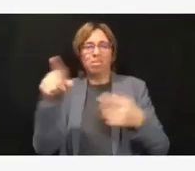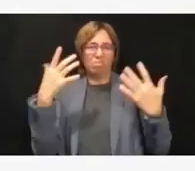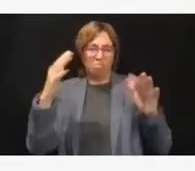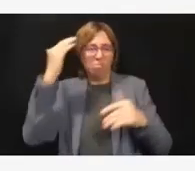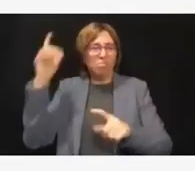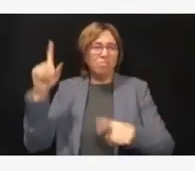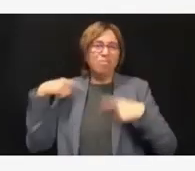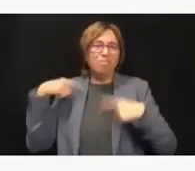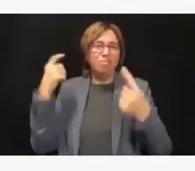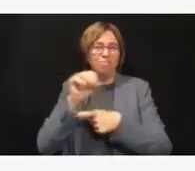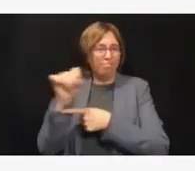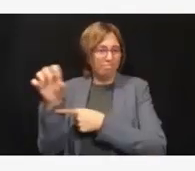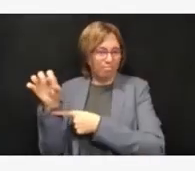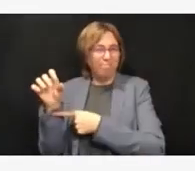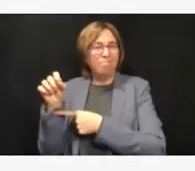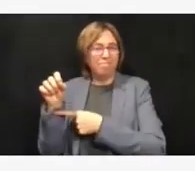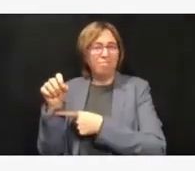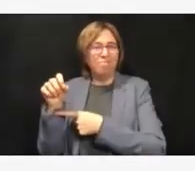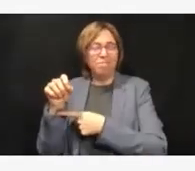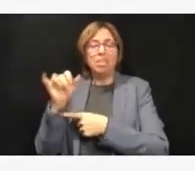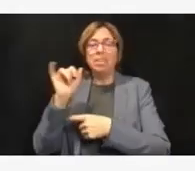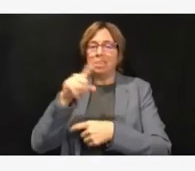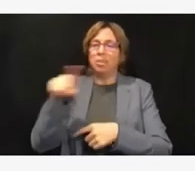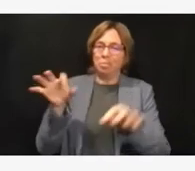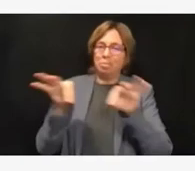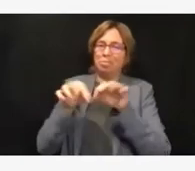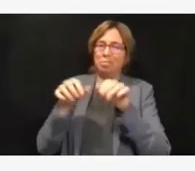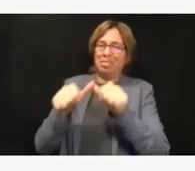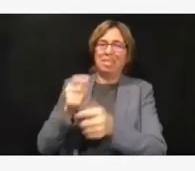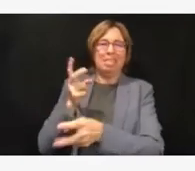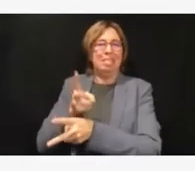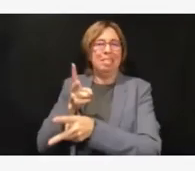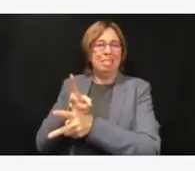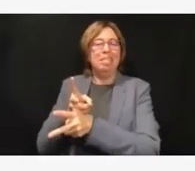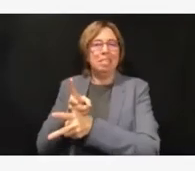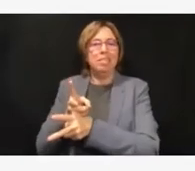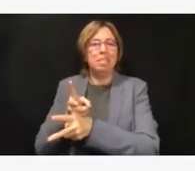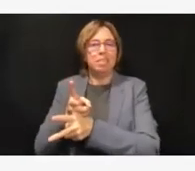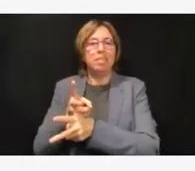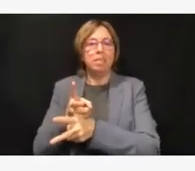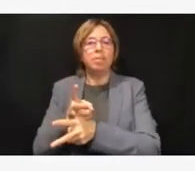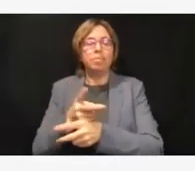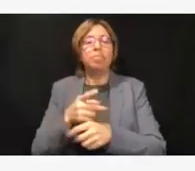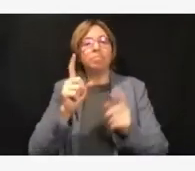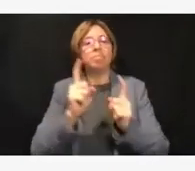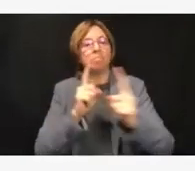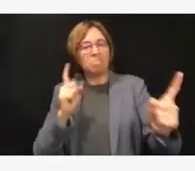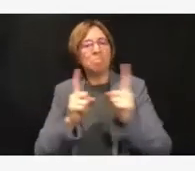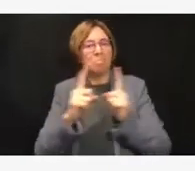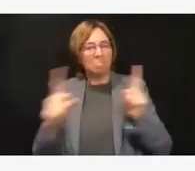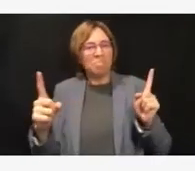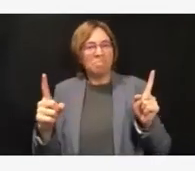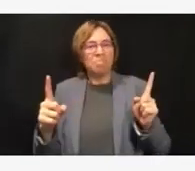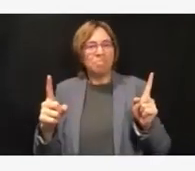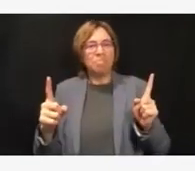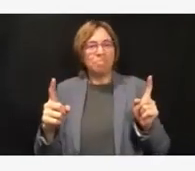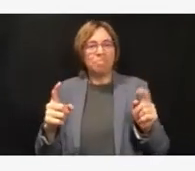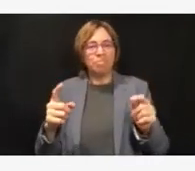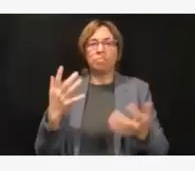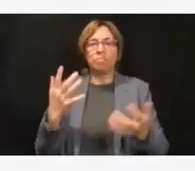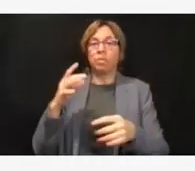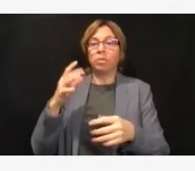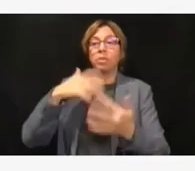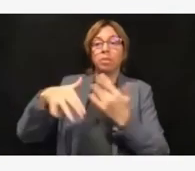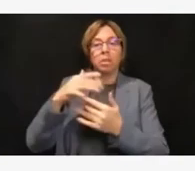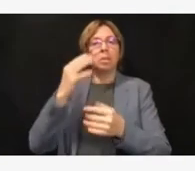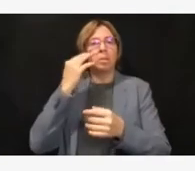that they are appropriately distanced, or at least you know that folks are vaccinated and that you yourself are vaccinated, so that we can